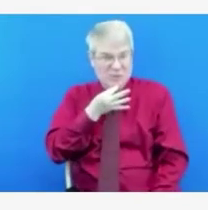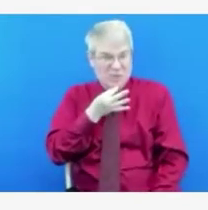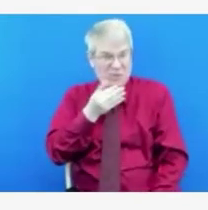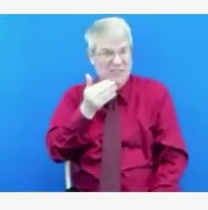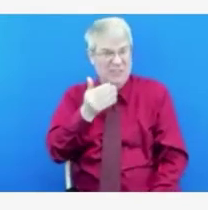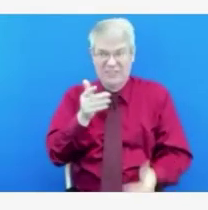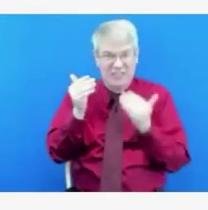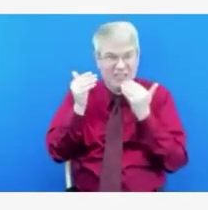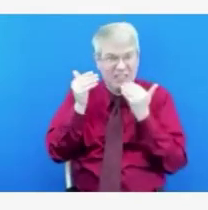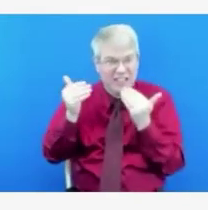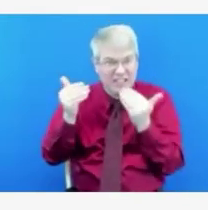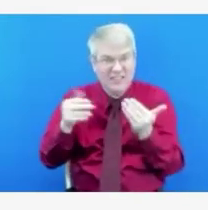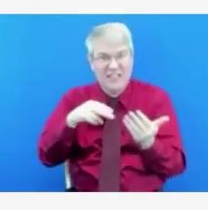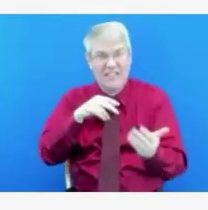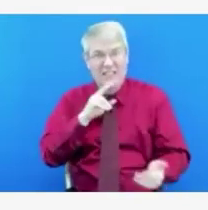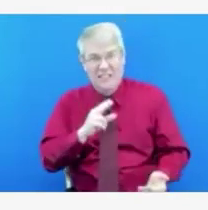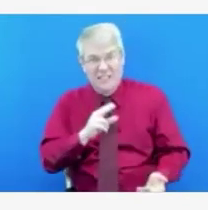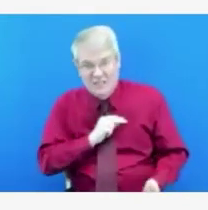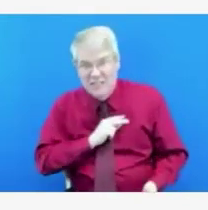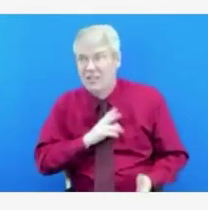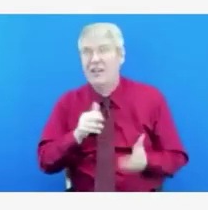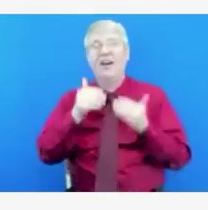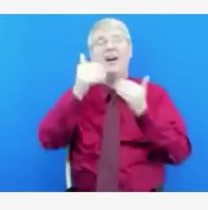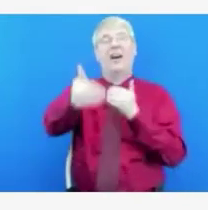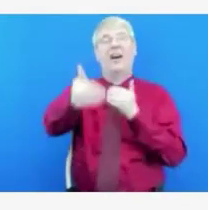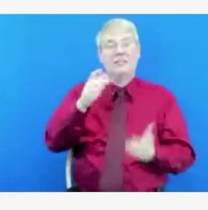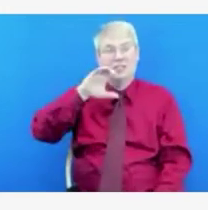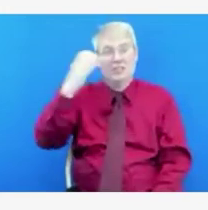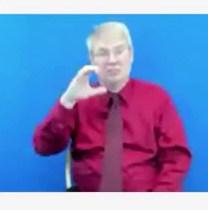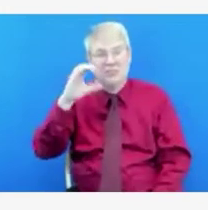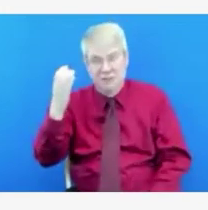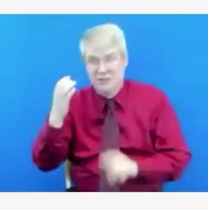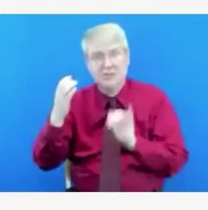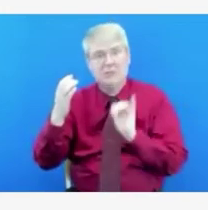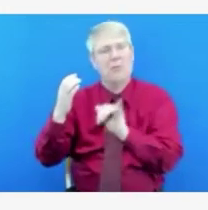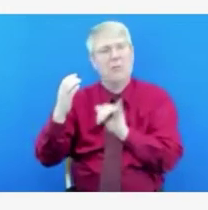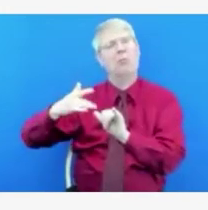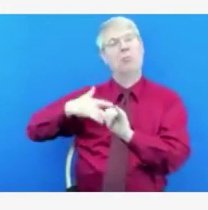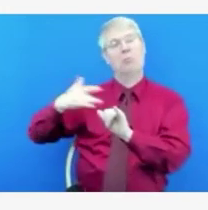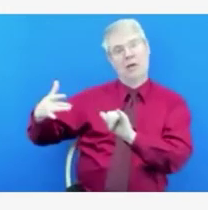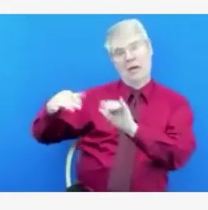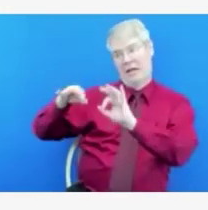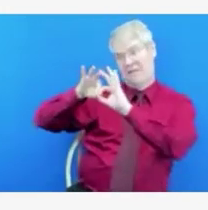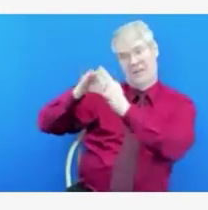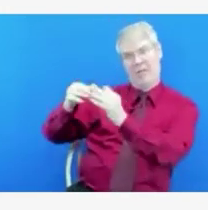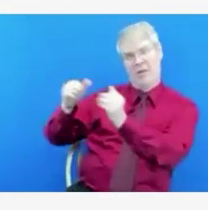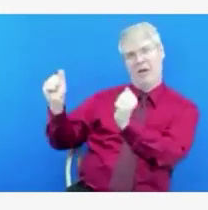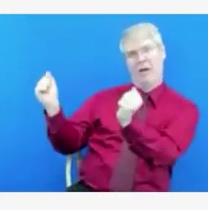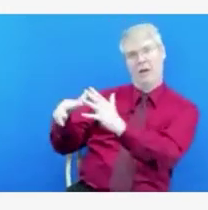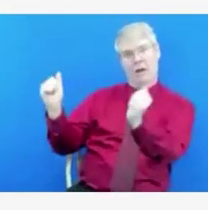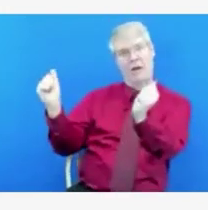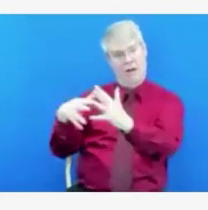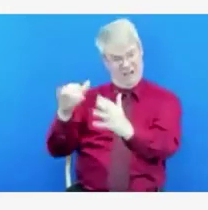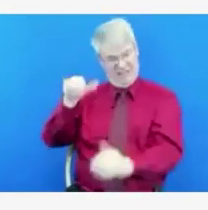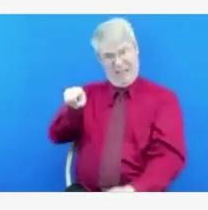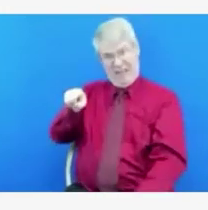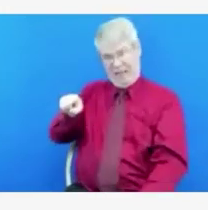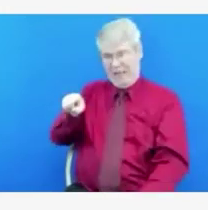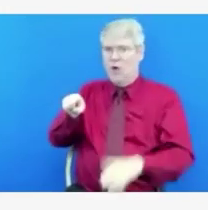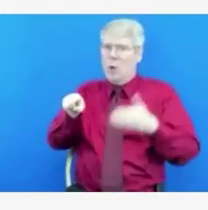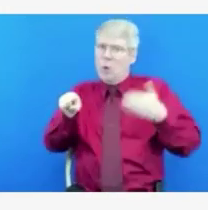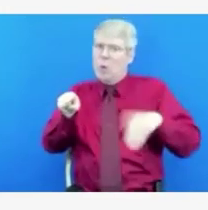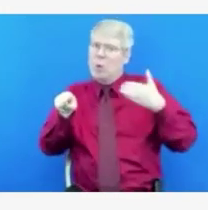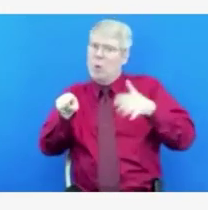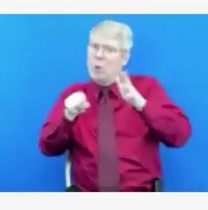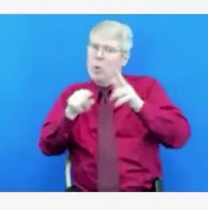to remain vigilant and diligent with our mitigation measures to ensure that people are not becoming in contact or